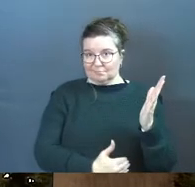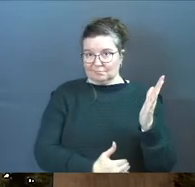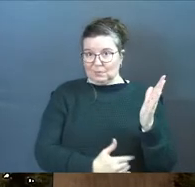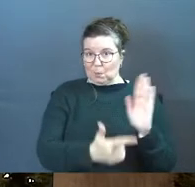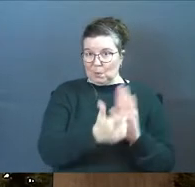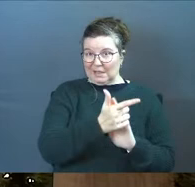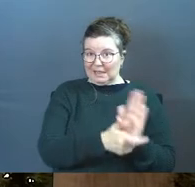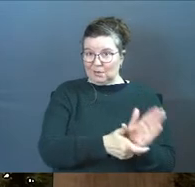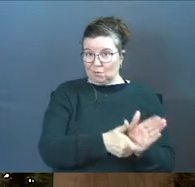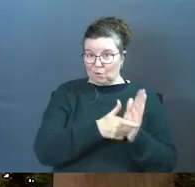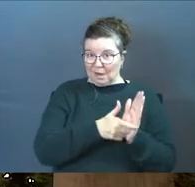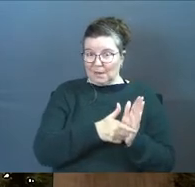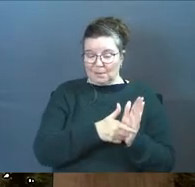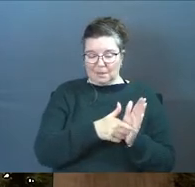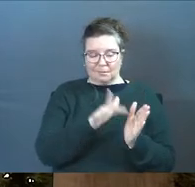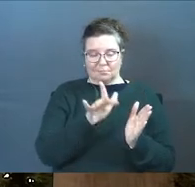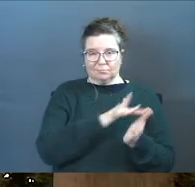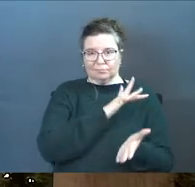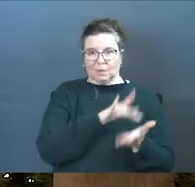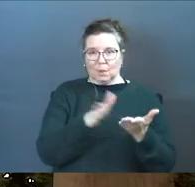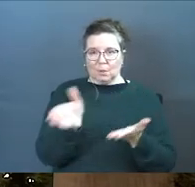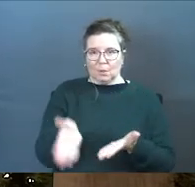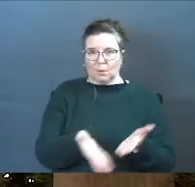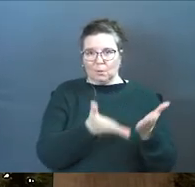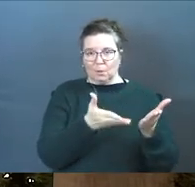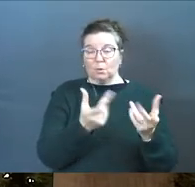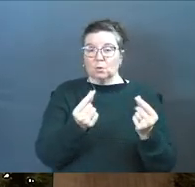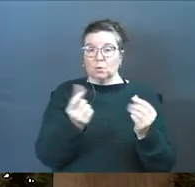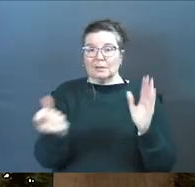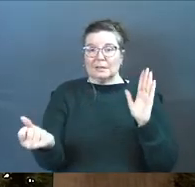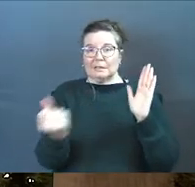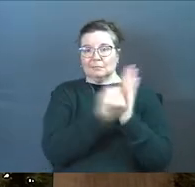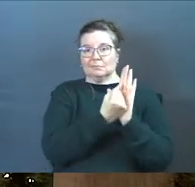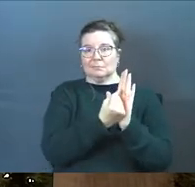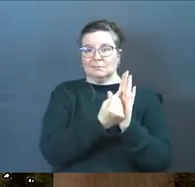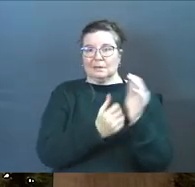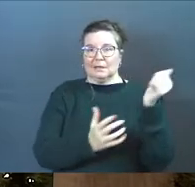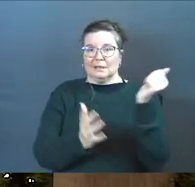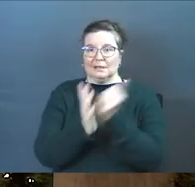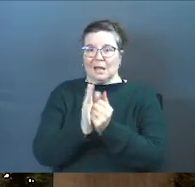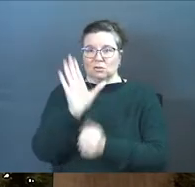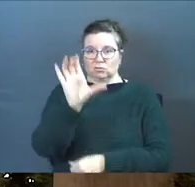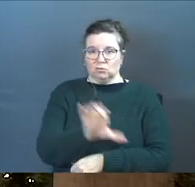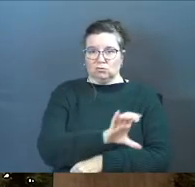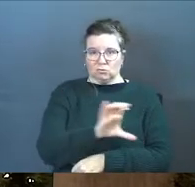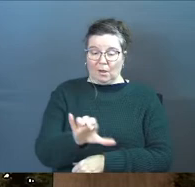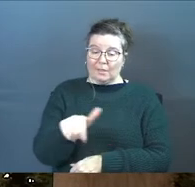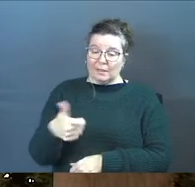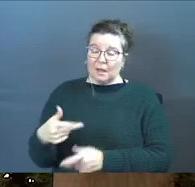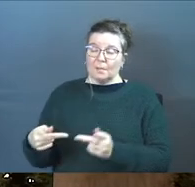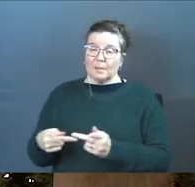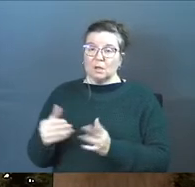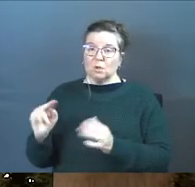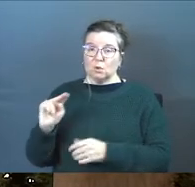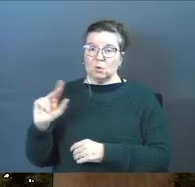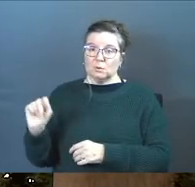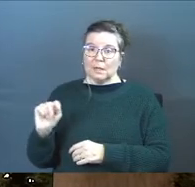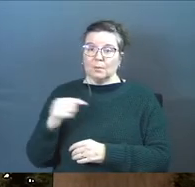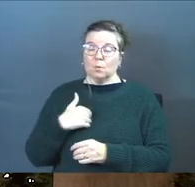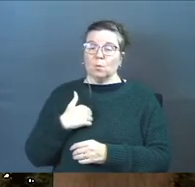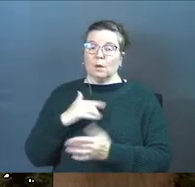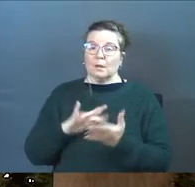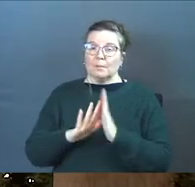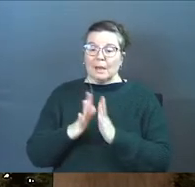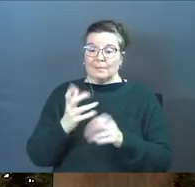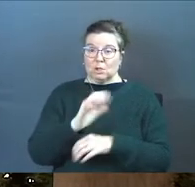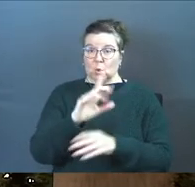Now, this is yet another spot in the New Testament where the Bible comes